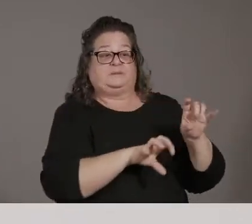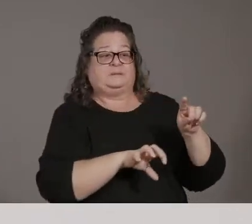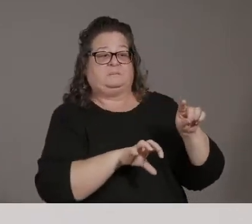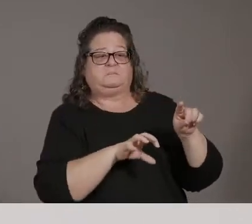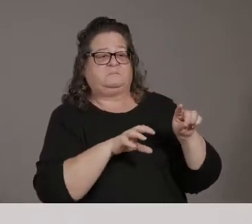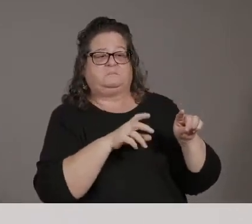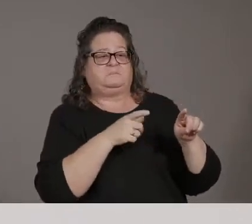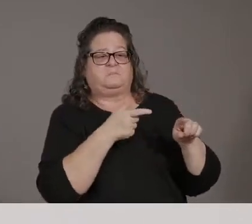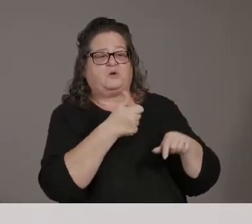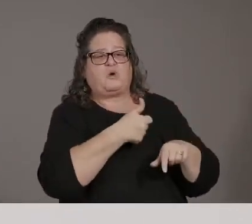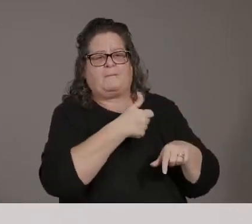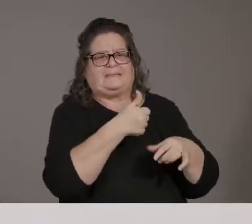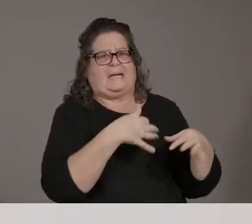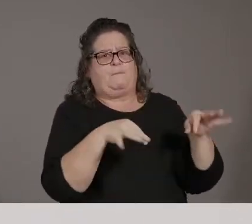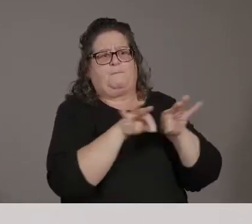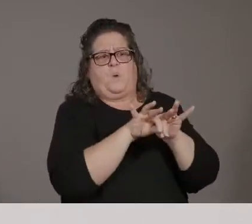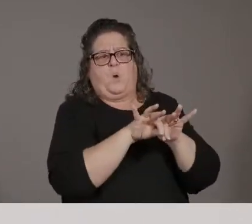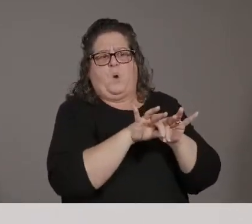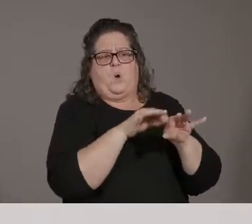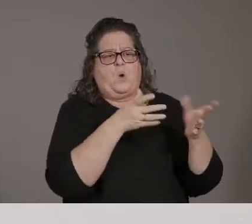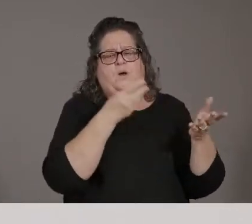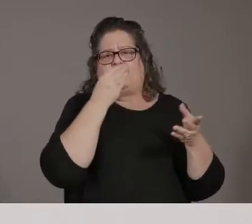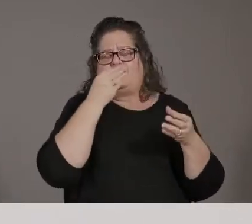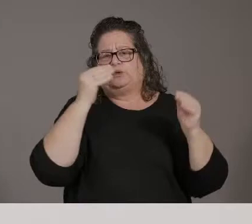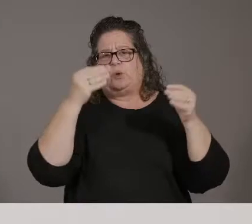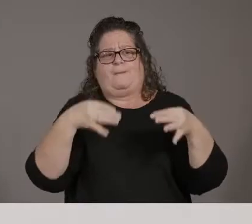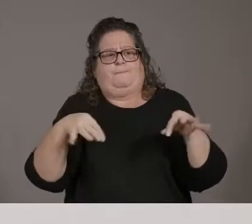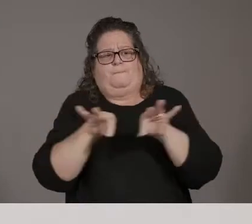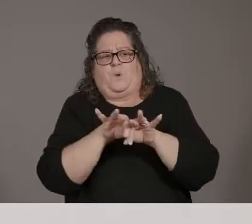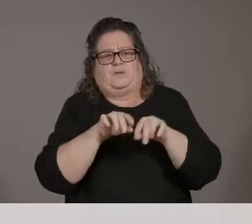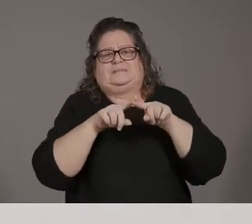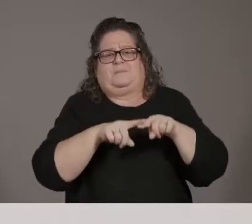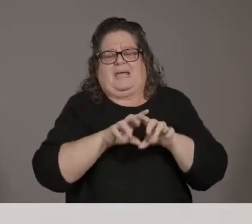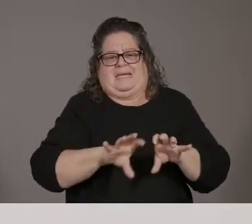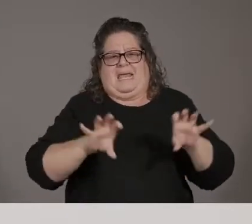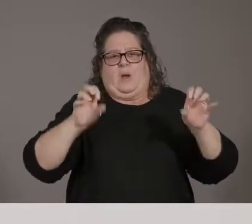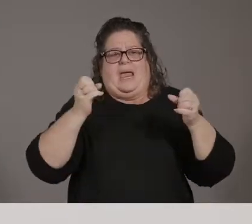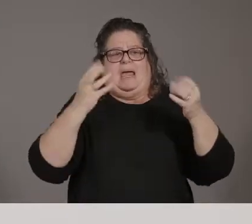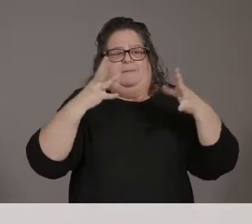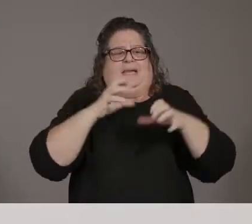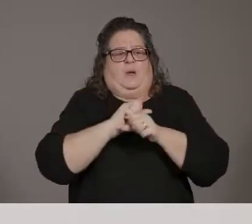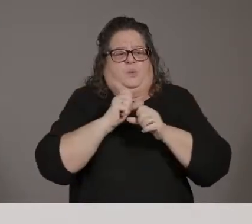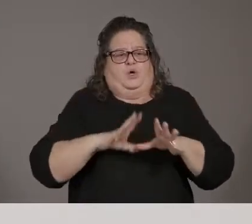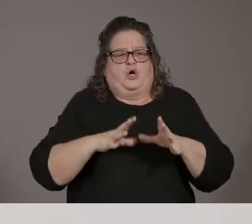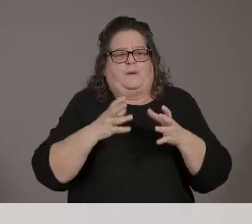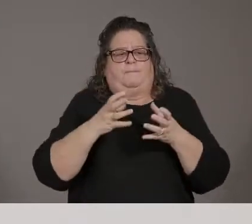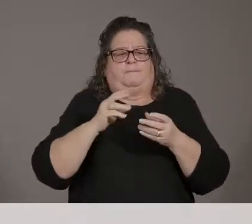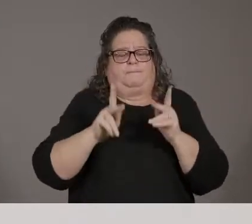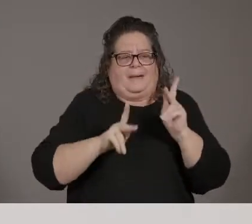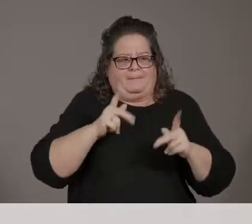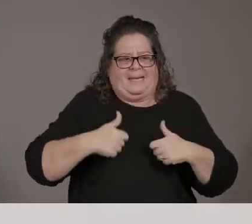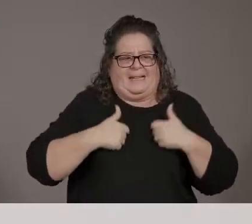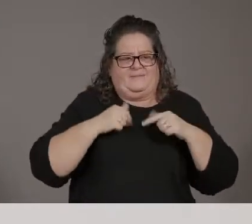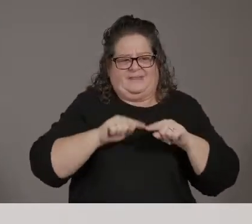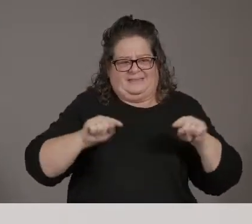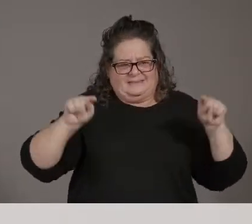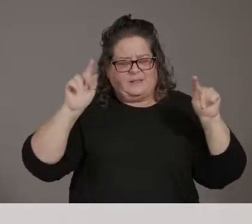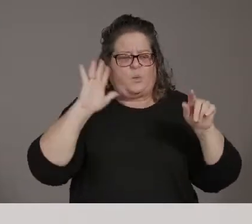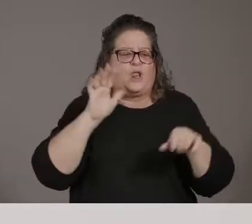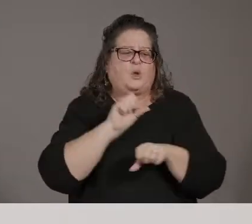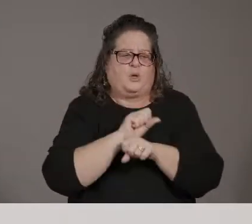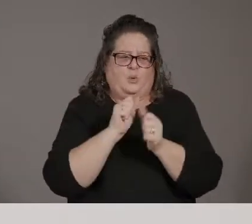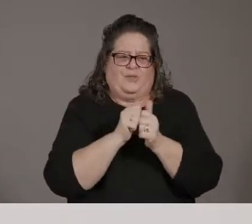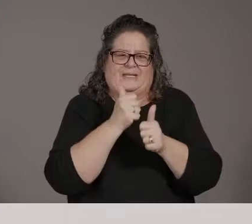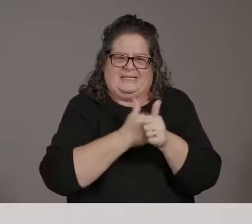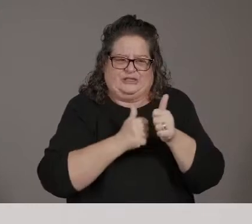grocery stores. So it's going to be left up to the counties, um, but we continue to work with them. And as we get that information, we'll be adding it, um, to our